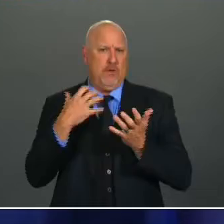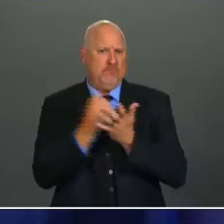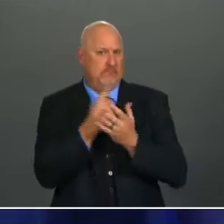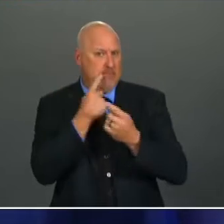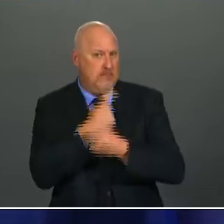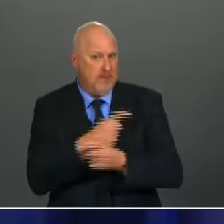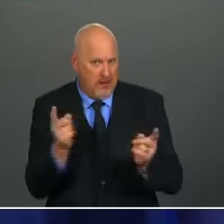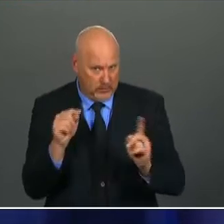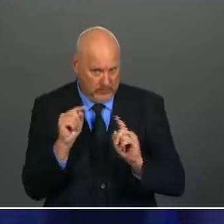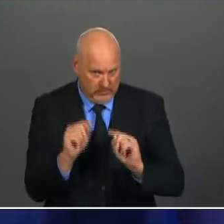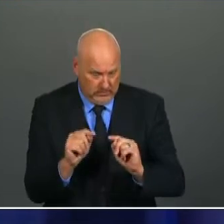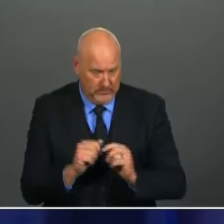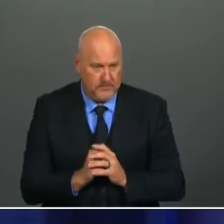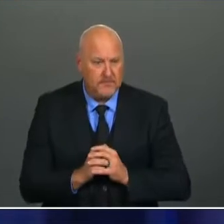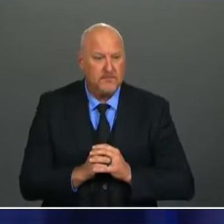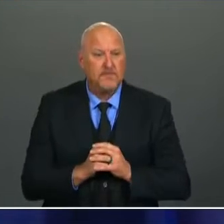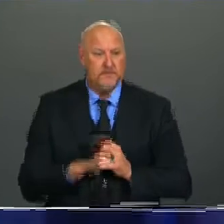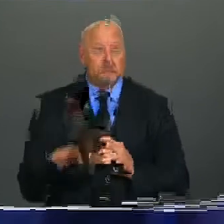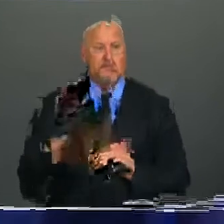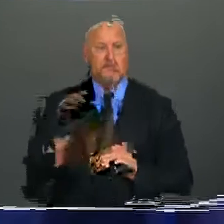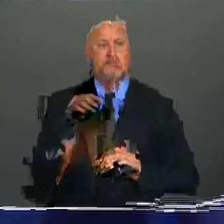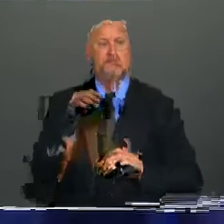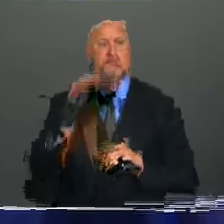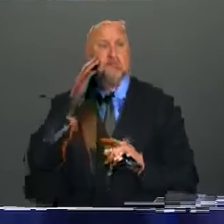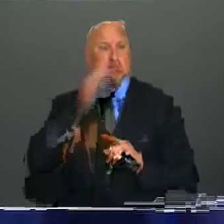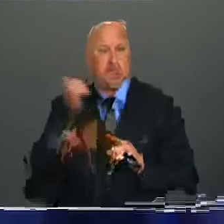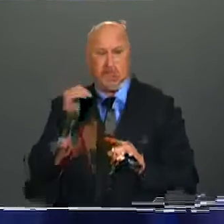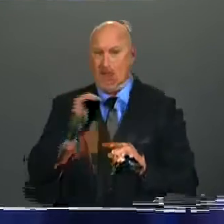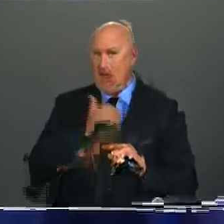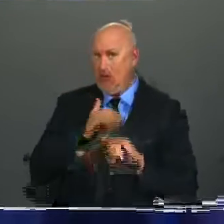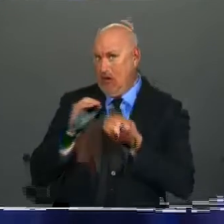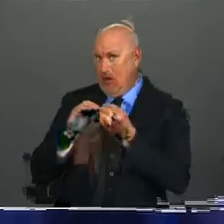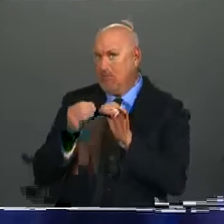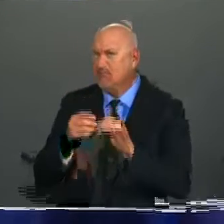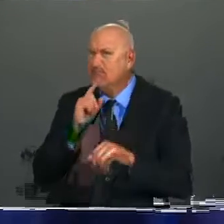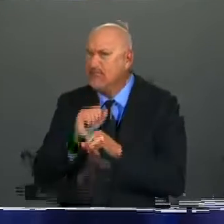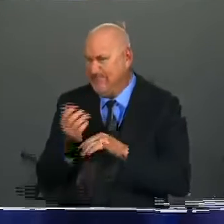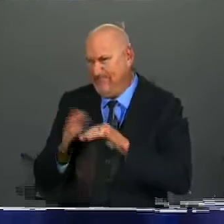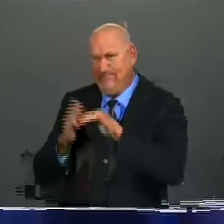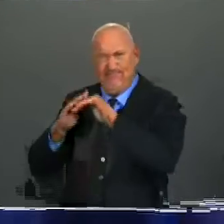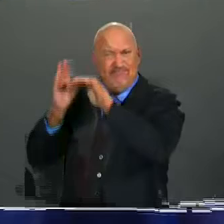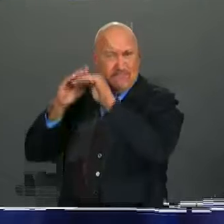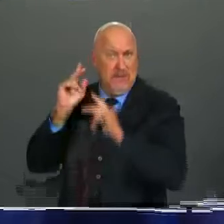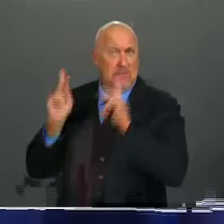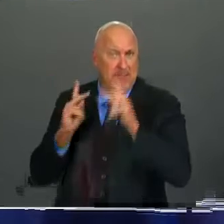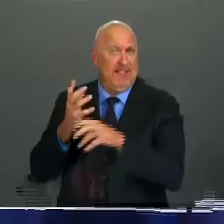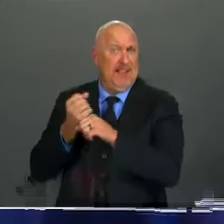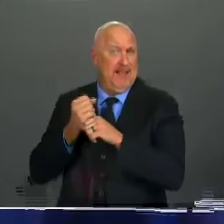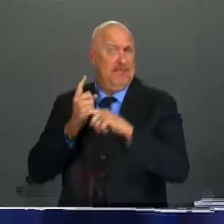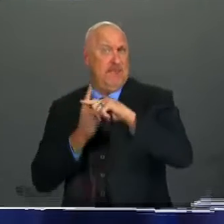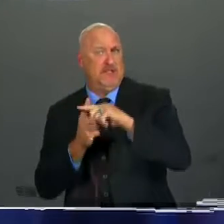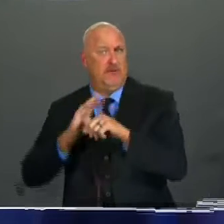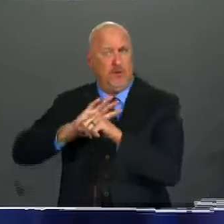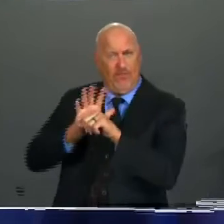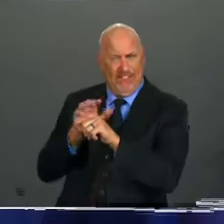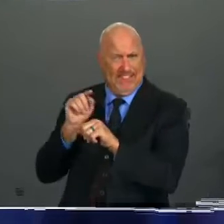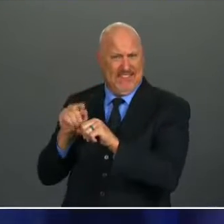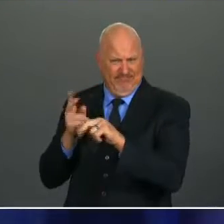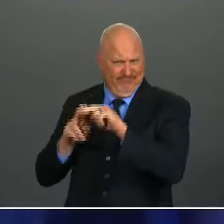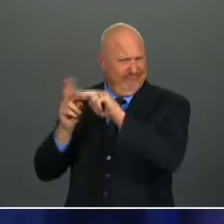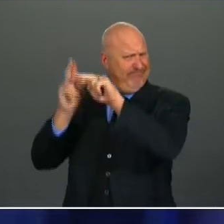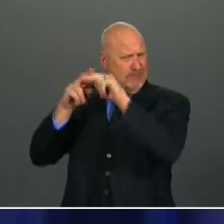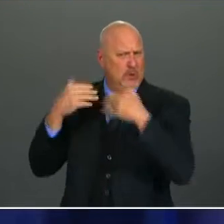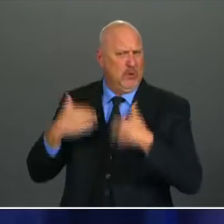of the elevated COVID-19 cases right now in the state of Utah, almost all Utahns currently